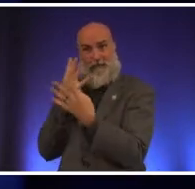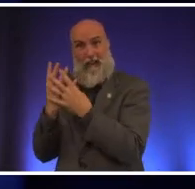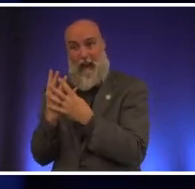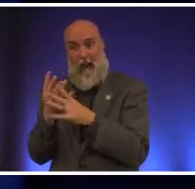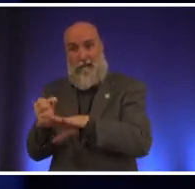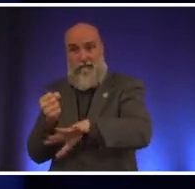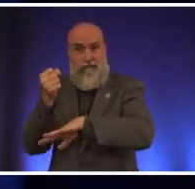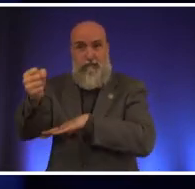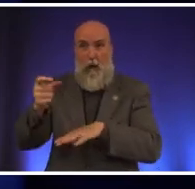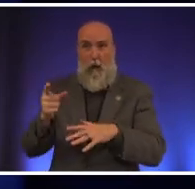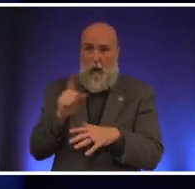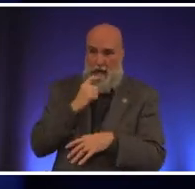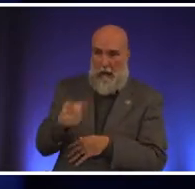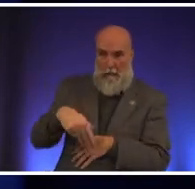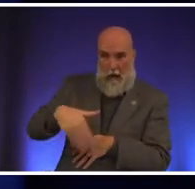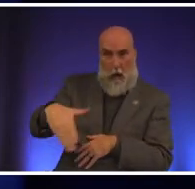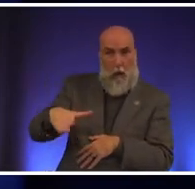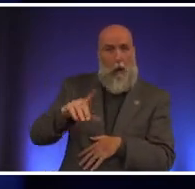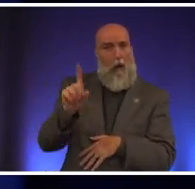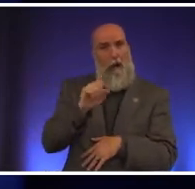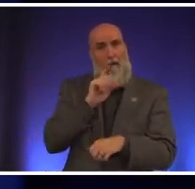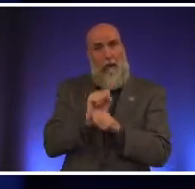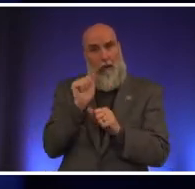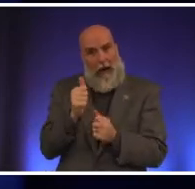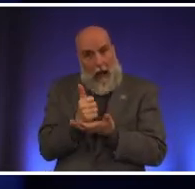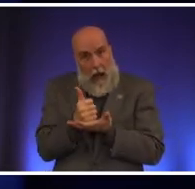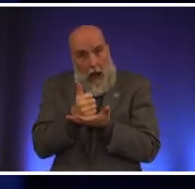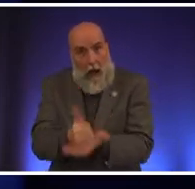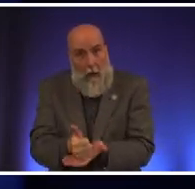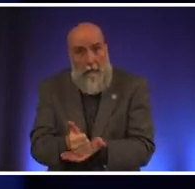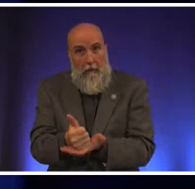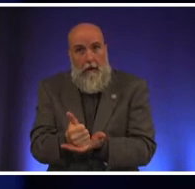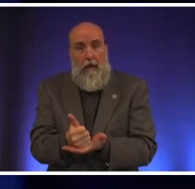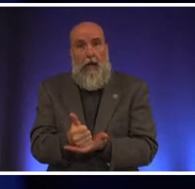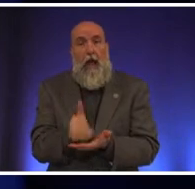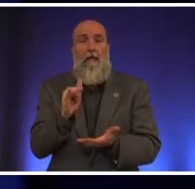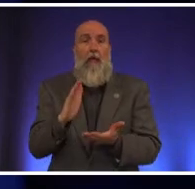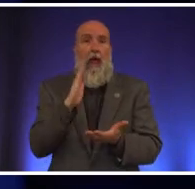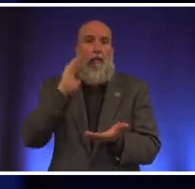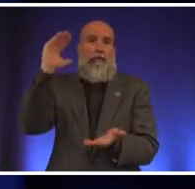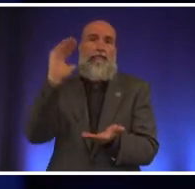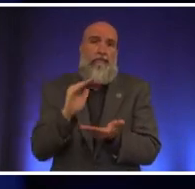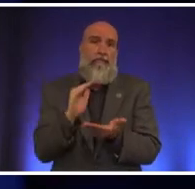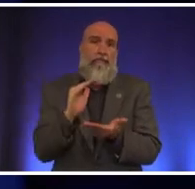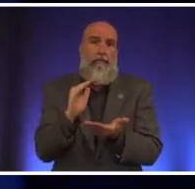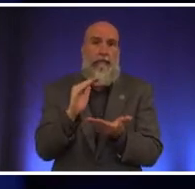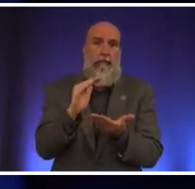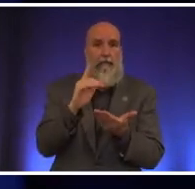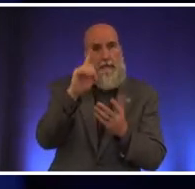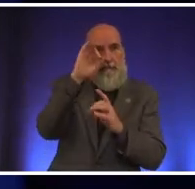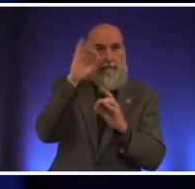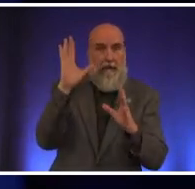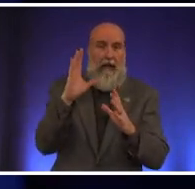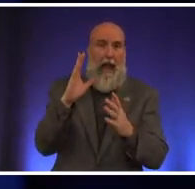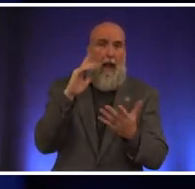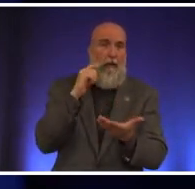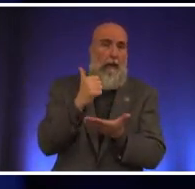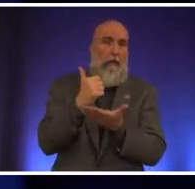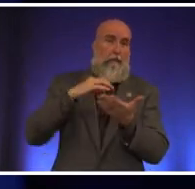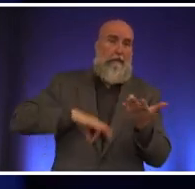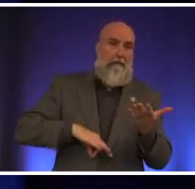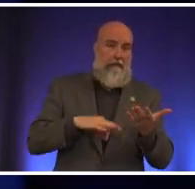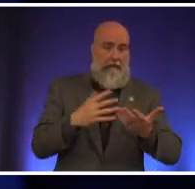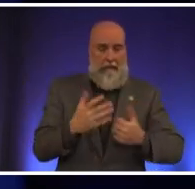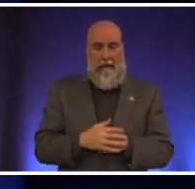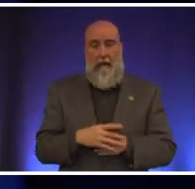asked to move along where we can help and and that will help with safety but importantly we have to fully staff the police